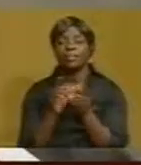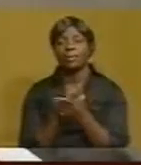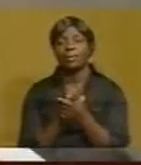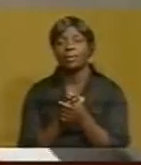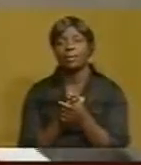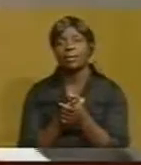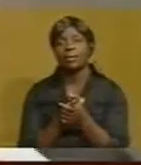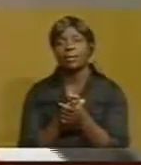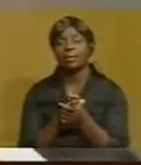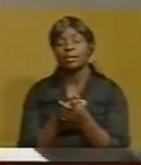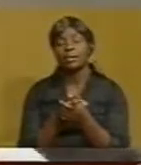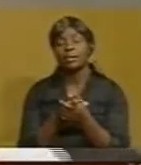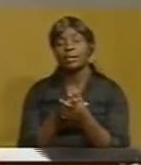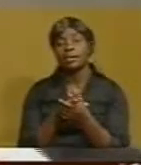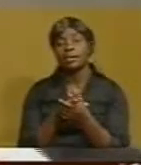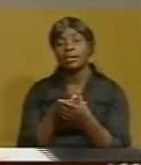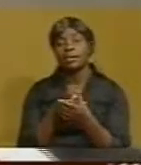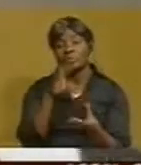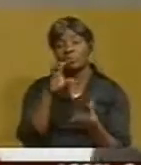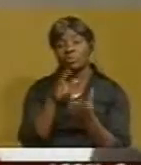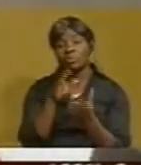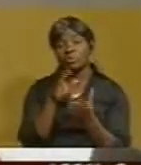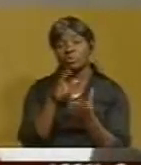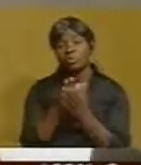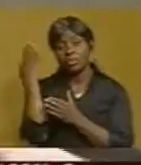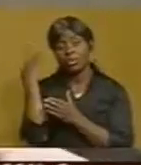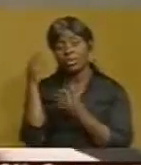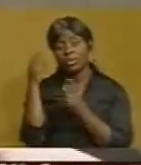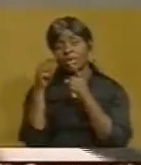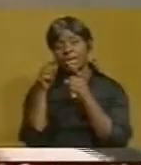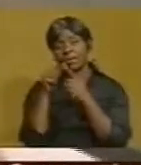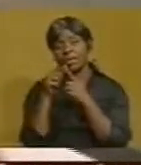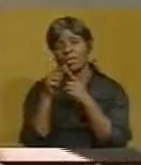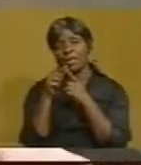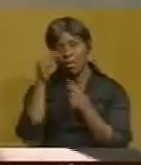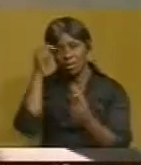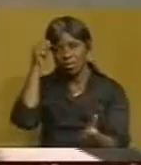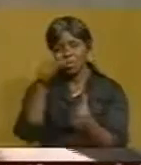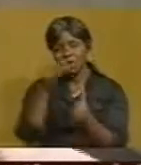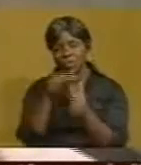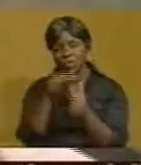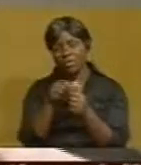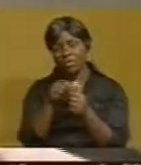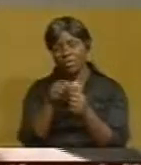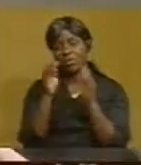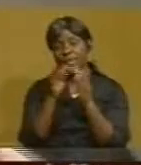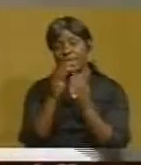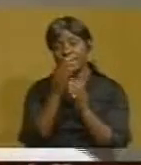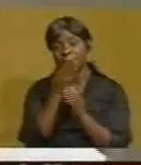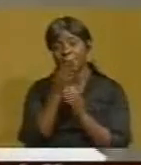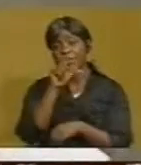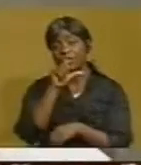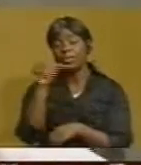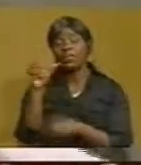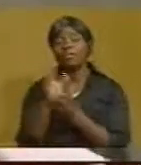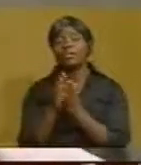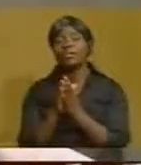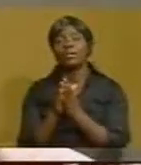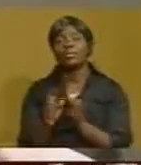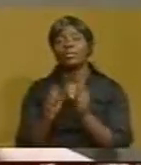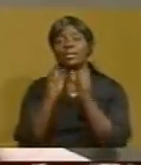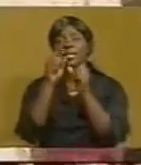the Constitutional Conference in the Long Way in 1995 when your Excellency